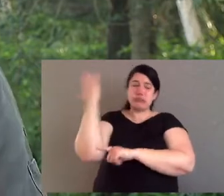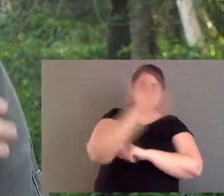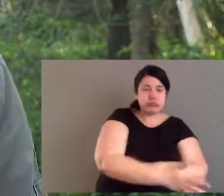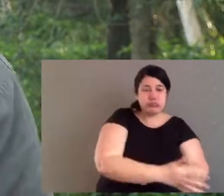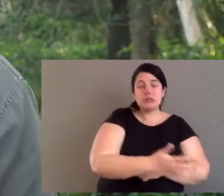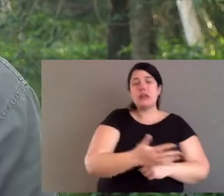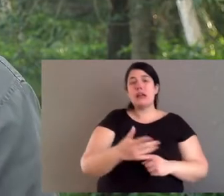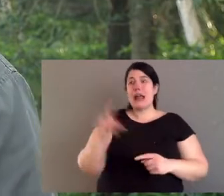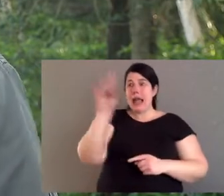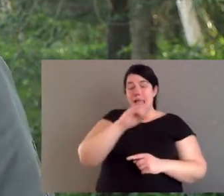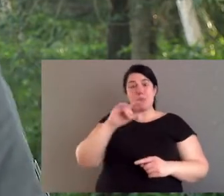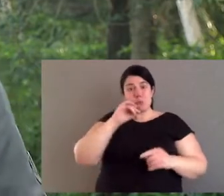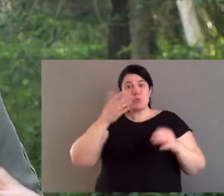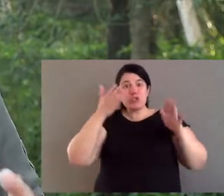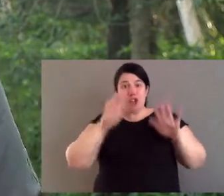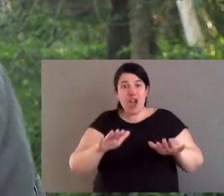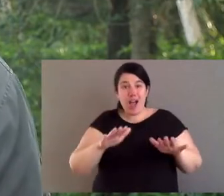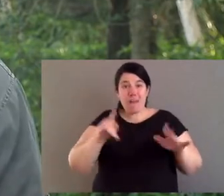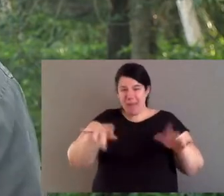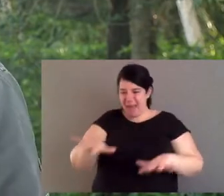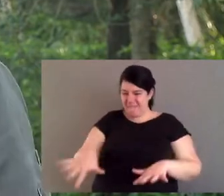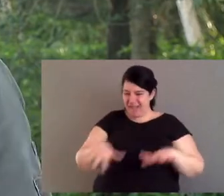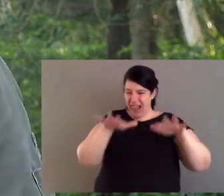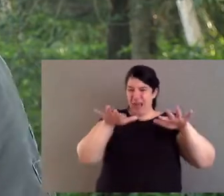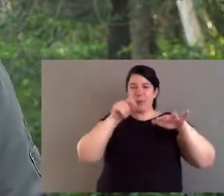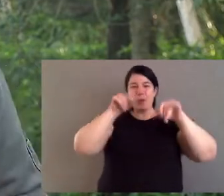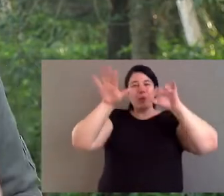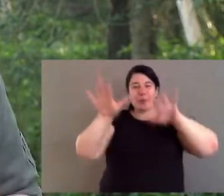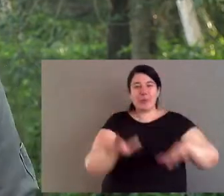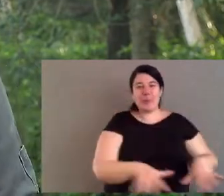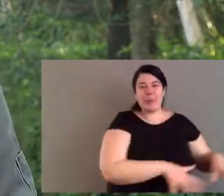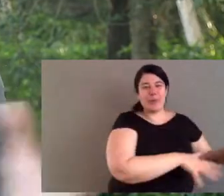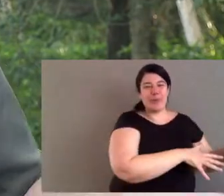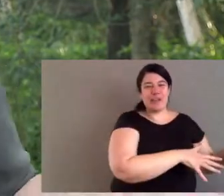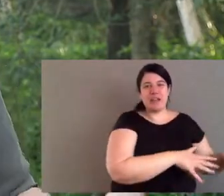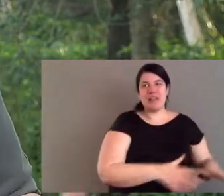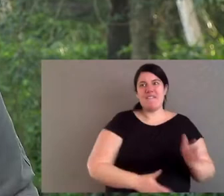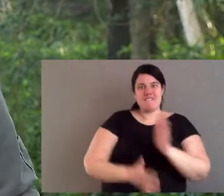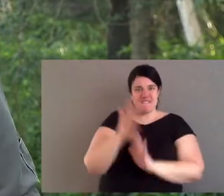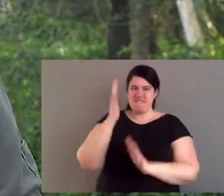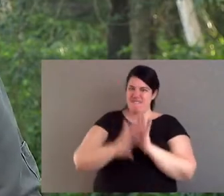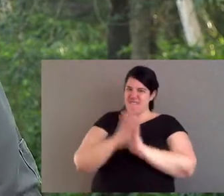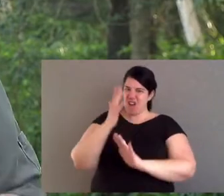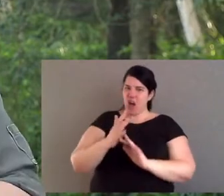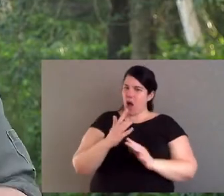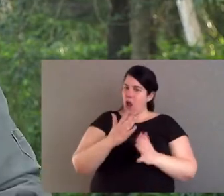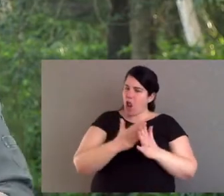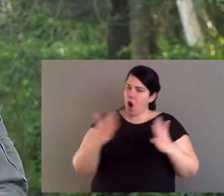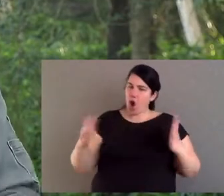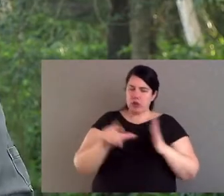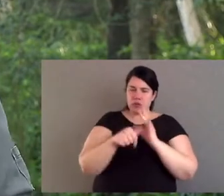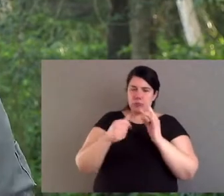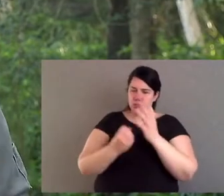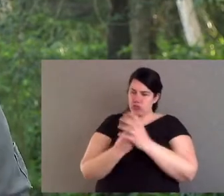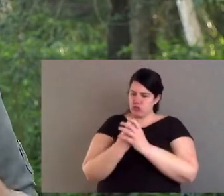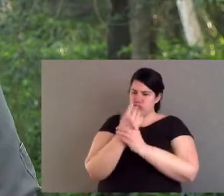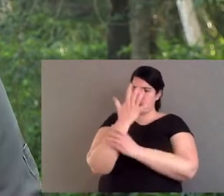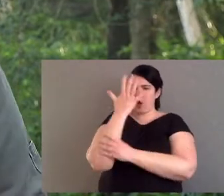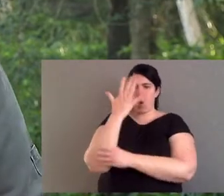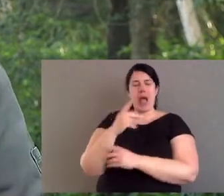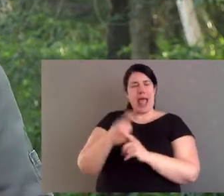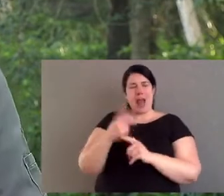and a flood can do a lot of damage. know, rip up trees, and some animals might lose their lives, but the flood tends to come and go.